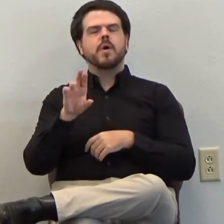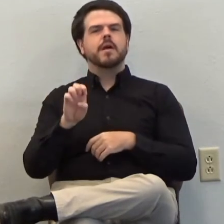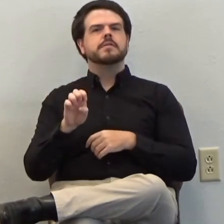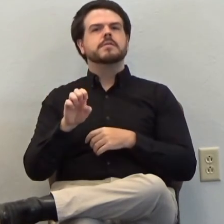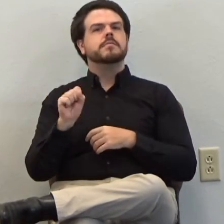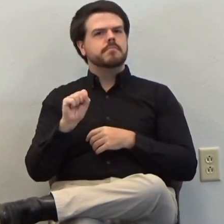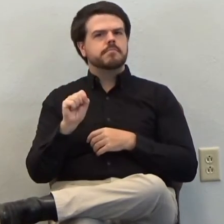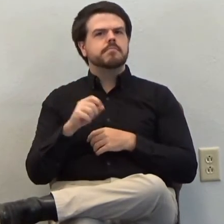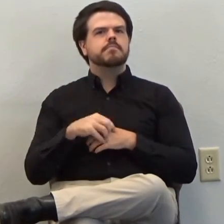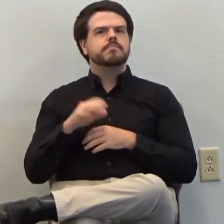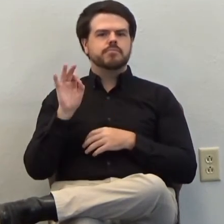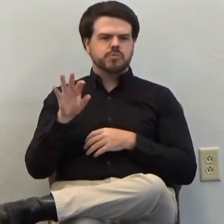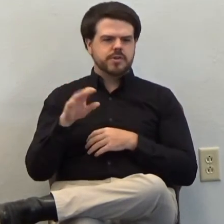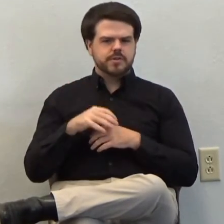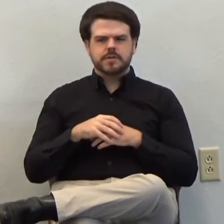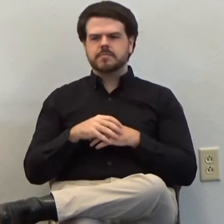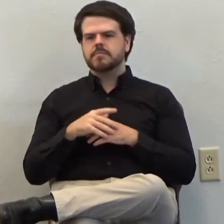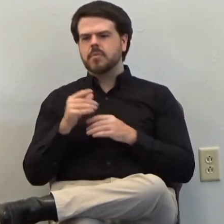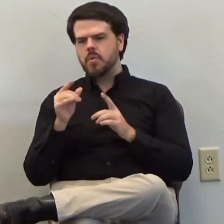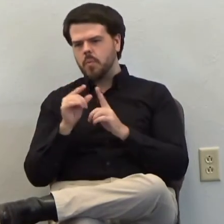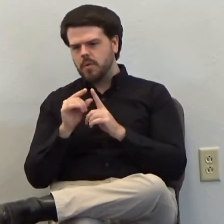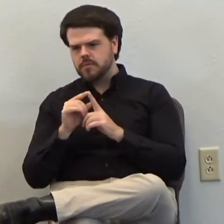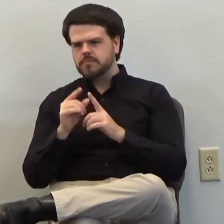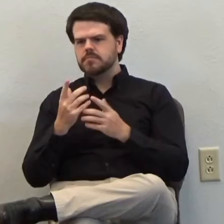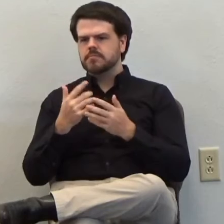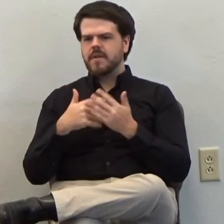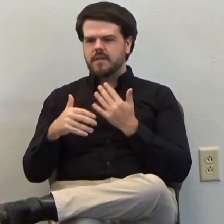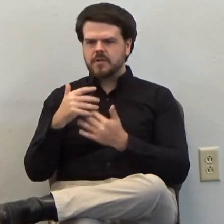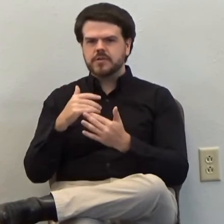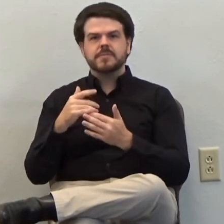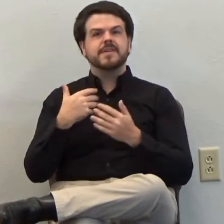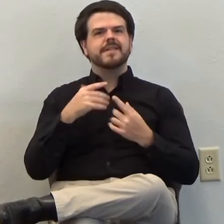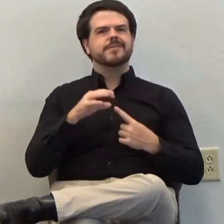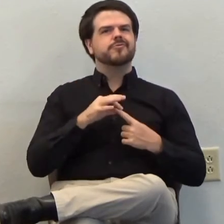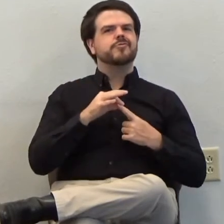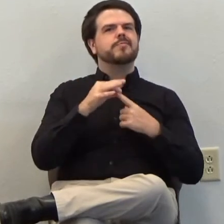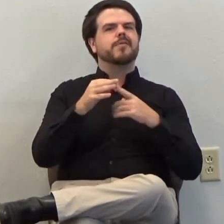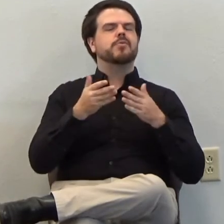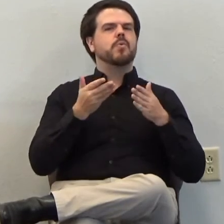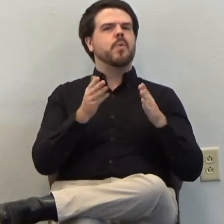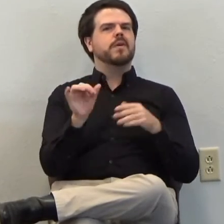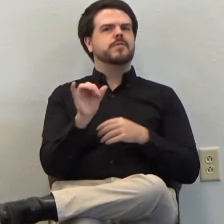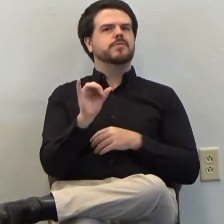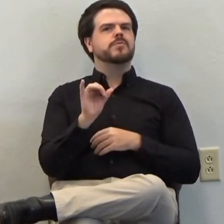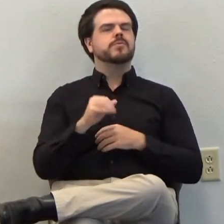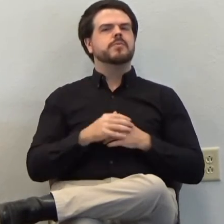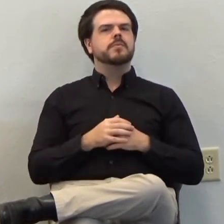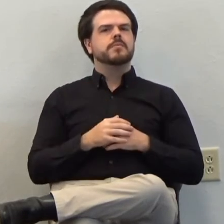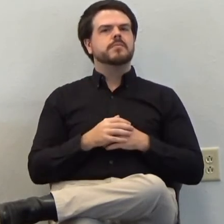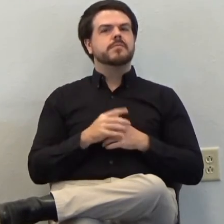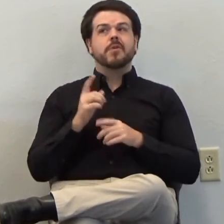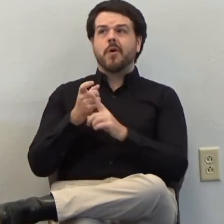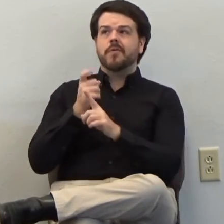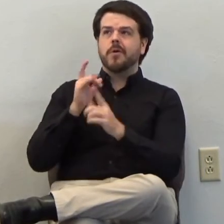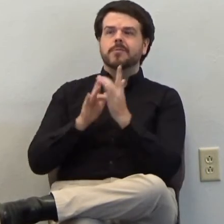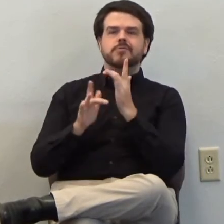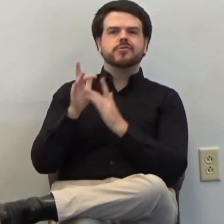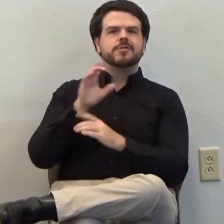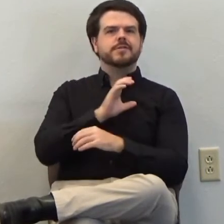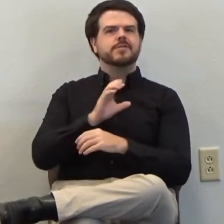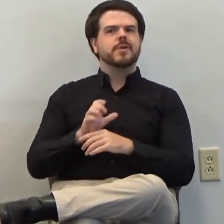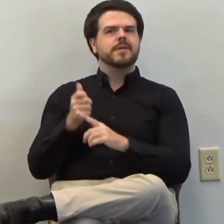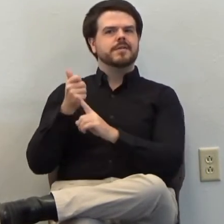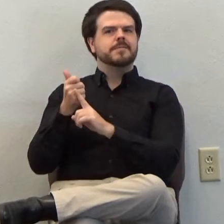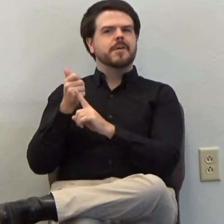fellowship things like that but then there's extraordinary ways unique ways that can only come from jesus christ himself